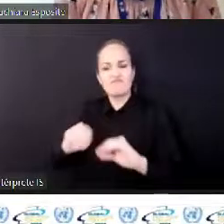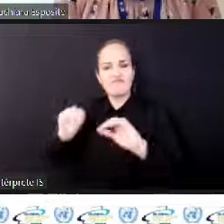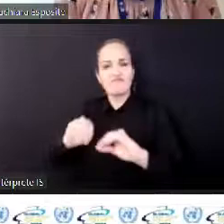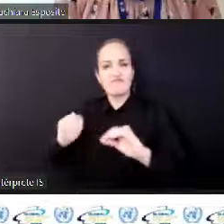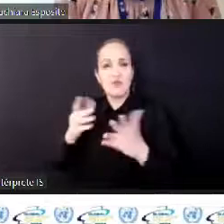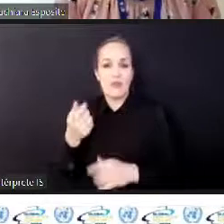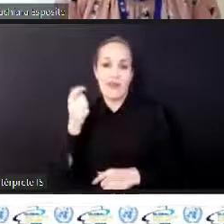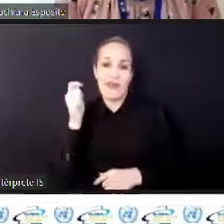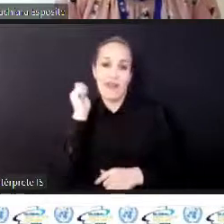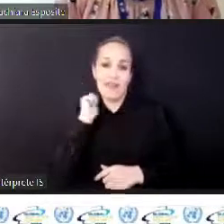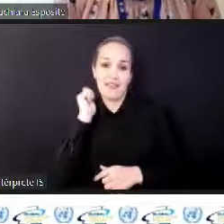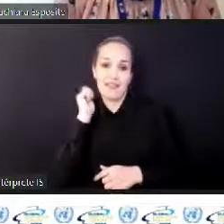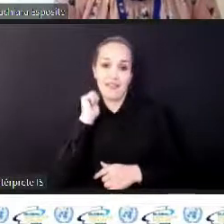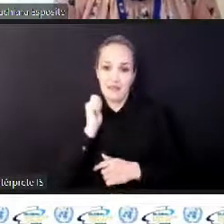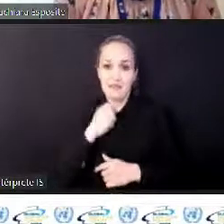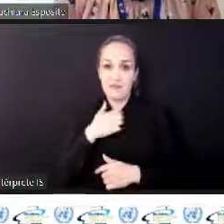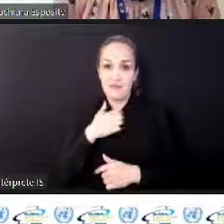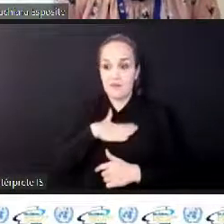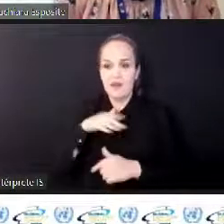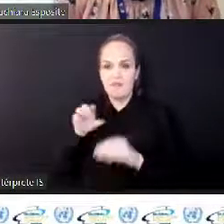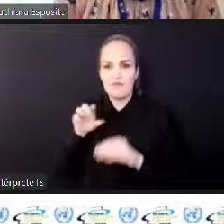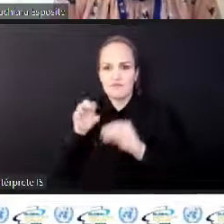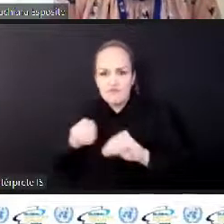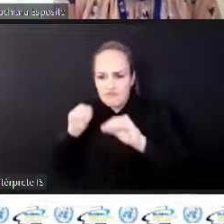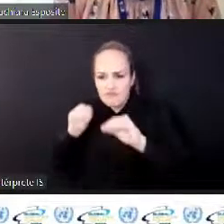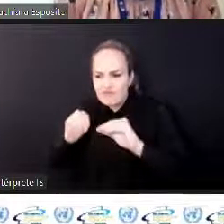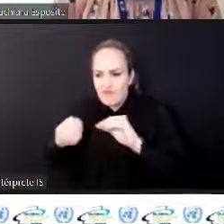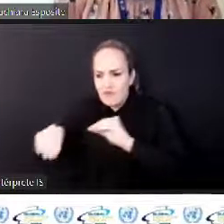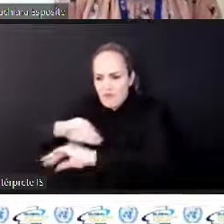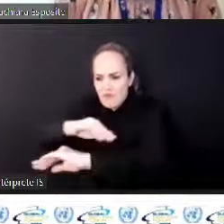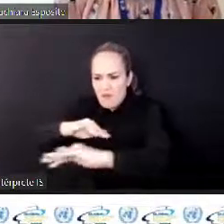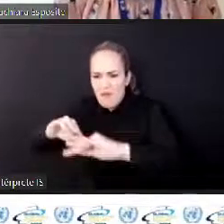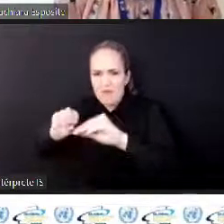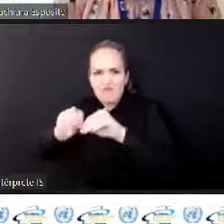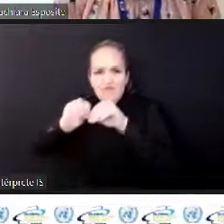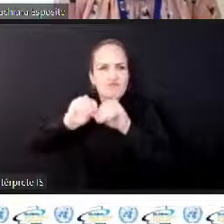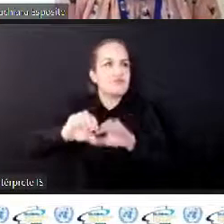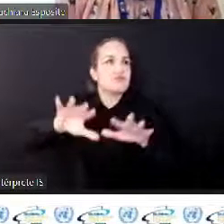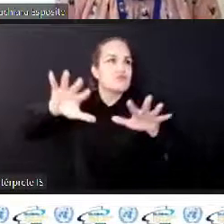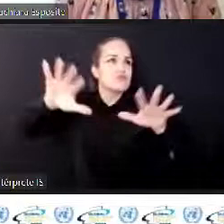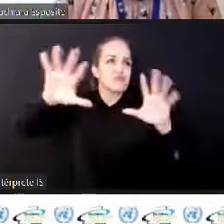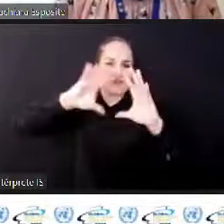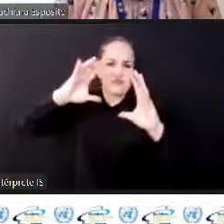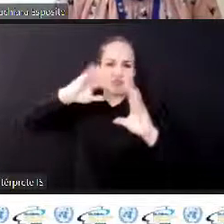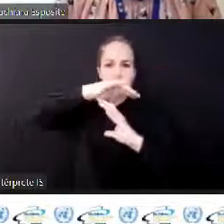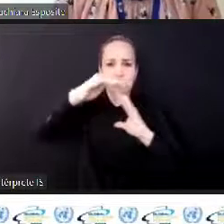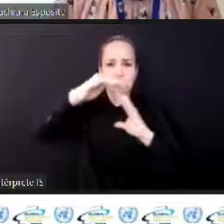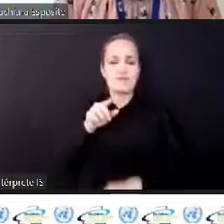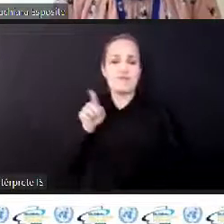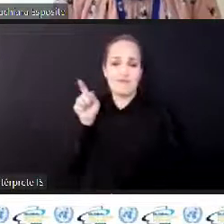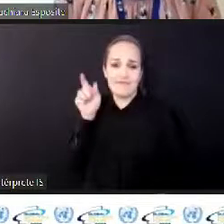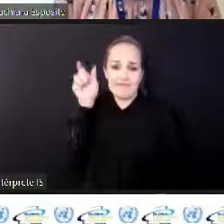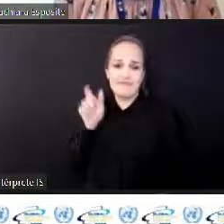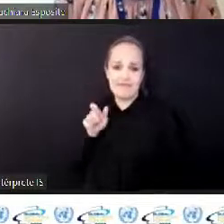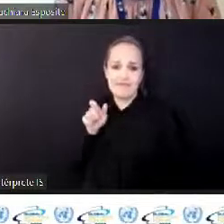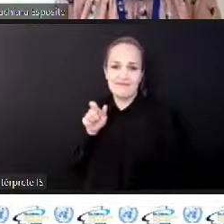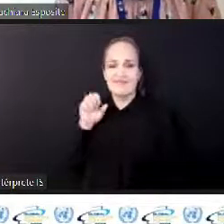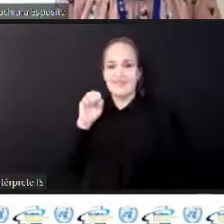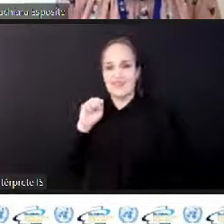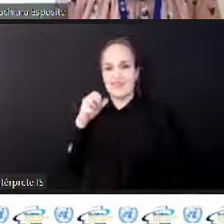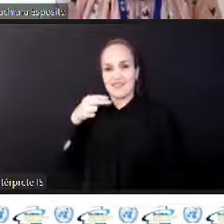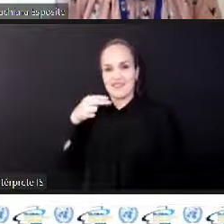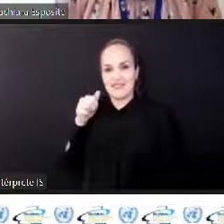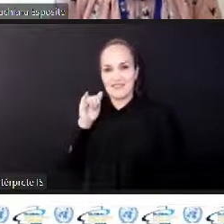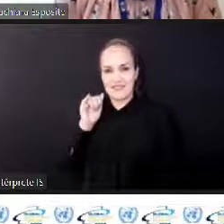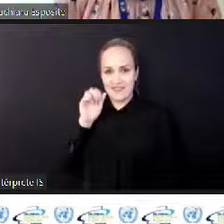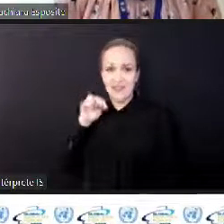song can be a pension. That is a very good way to put it. And finally, let me just say, what could be the way forward? I